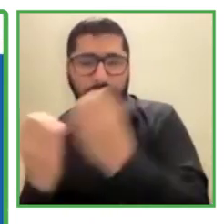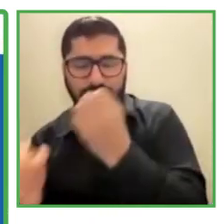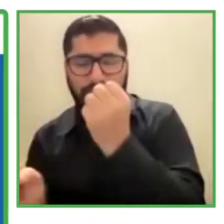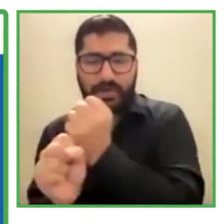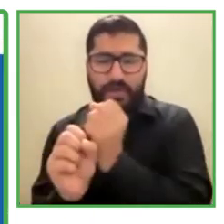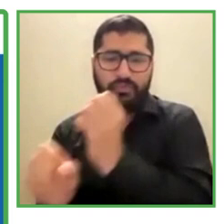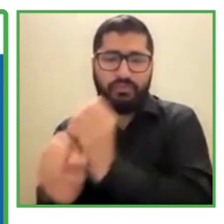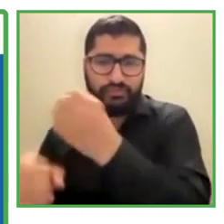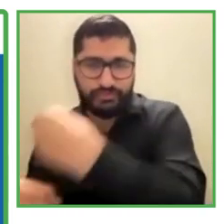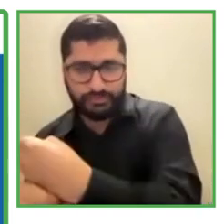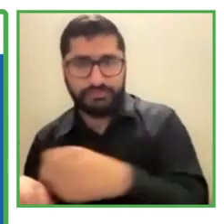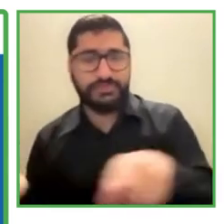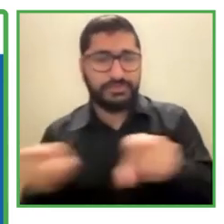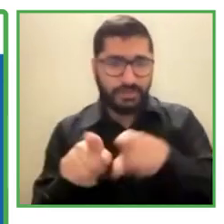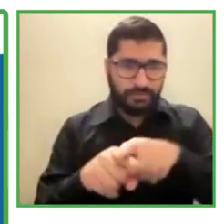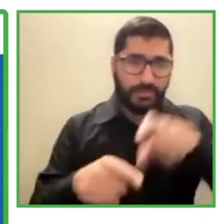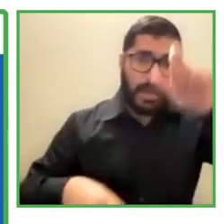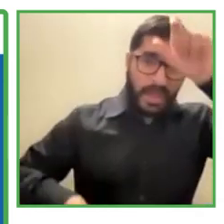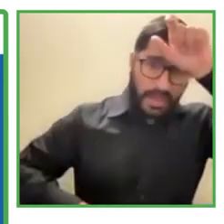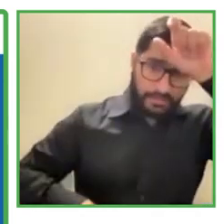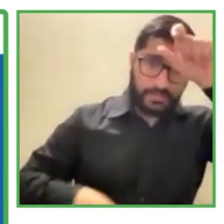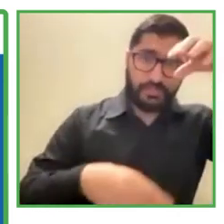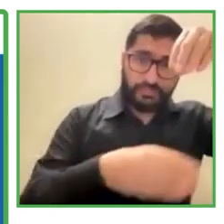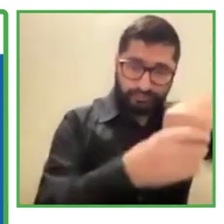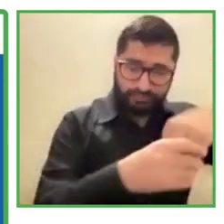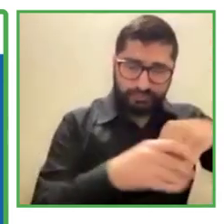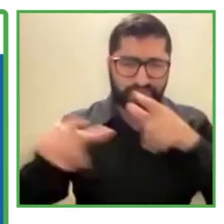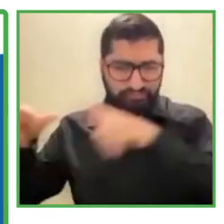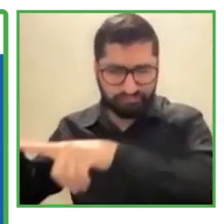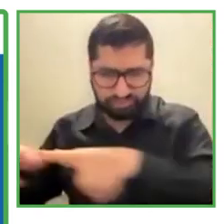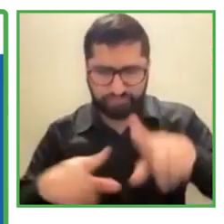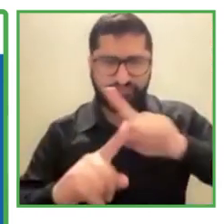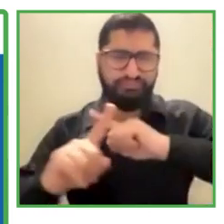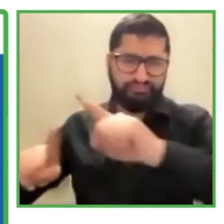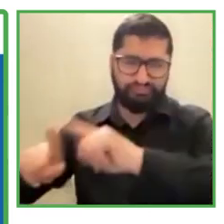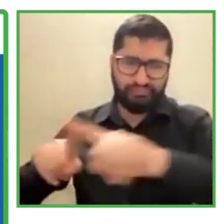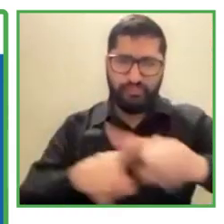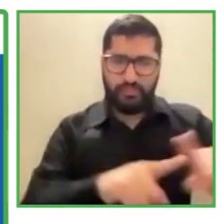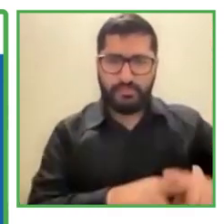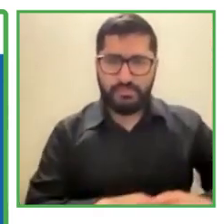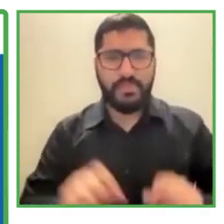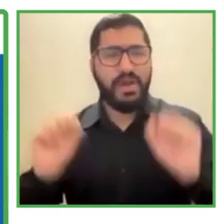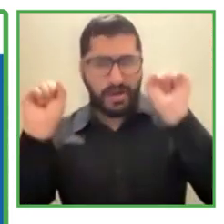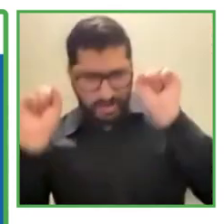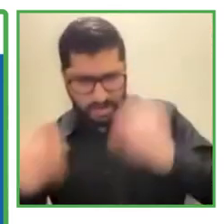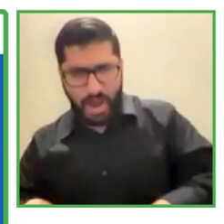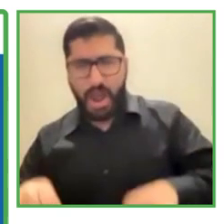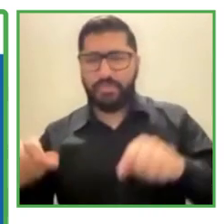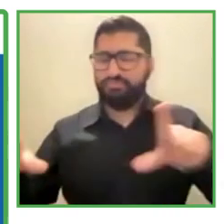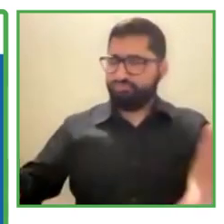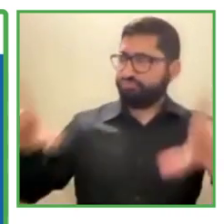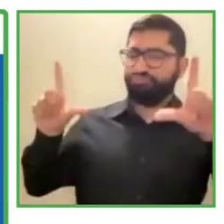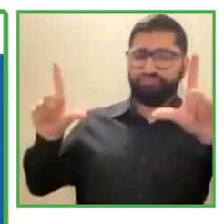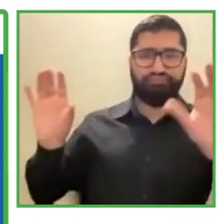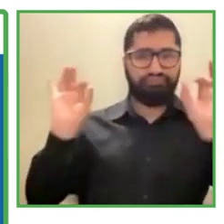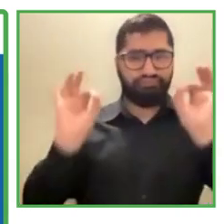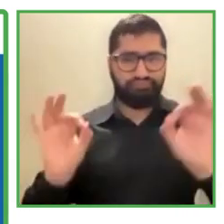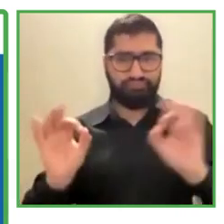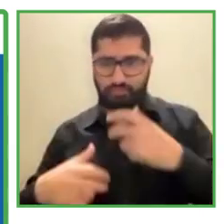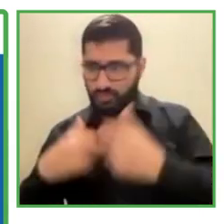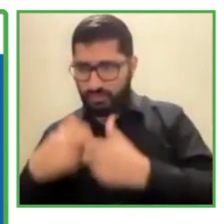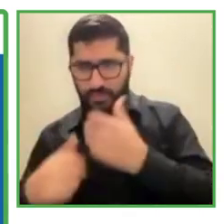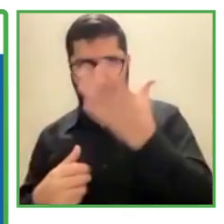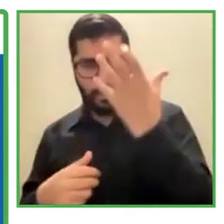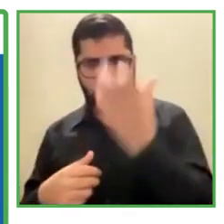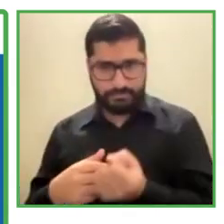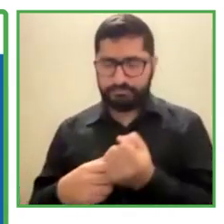So, in order to tackle the 360 problem and how we see it, it's a double-sided problem from both the employers and businesses, as